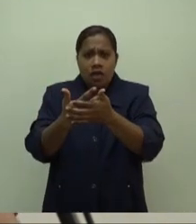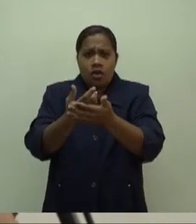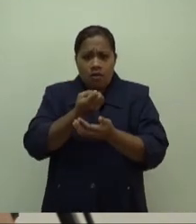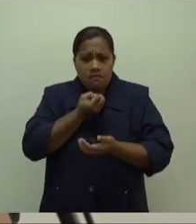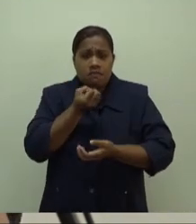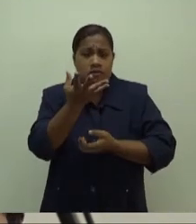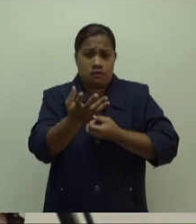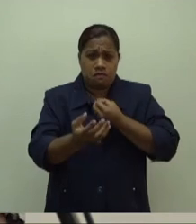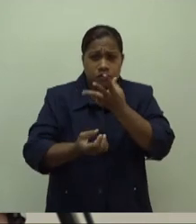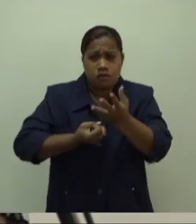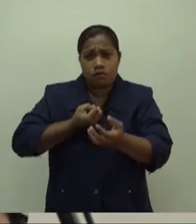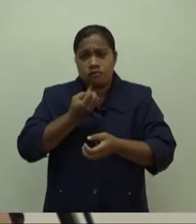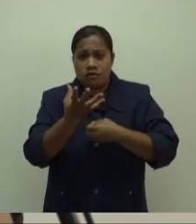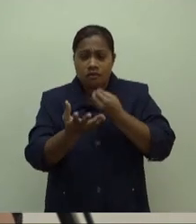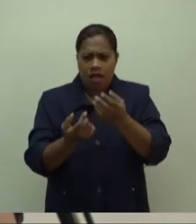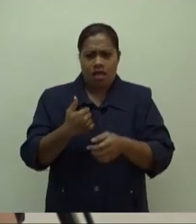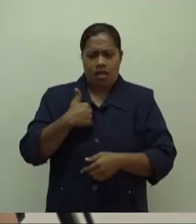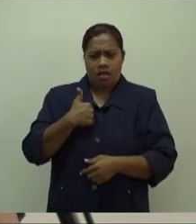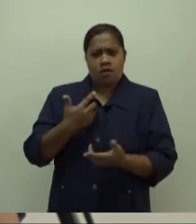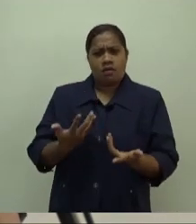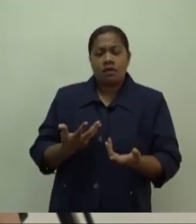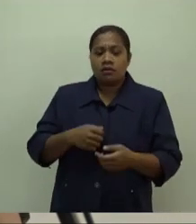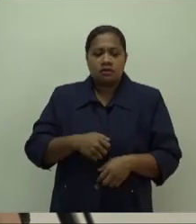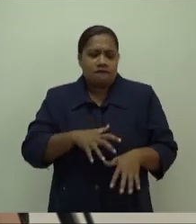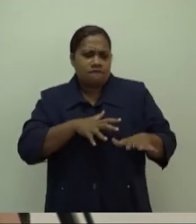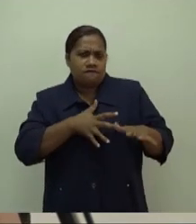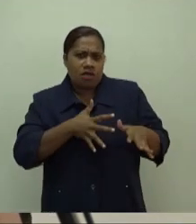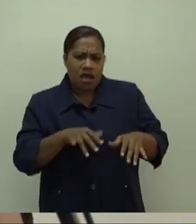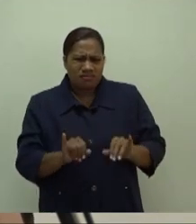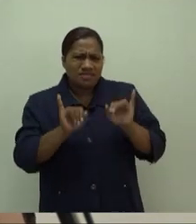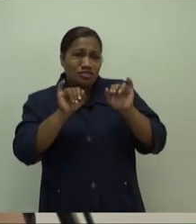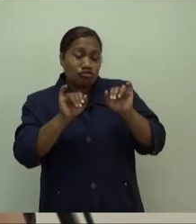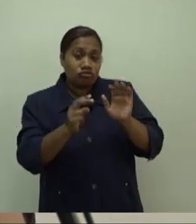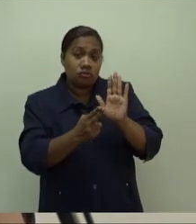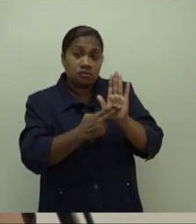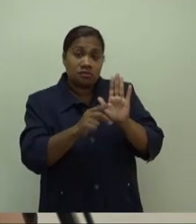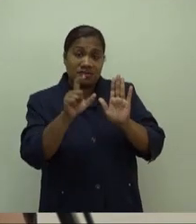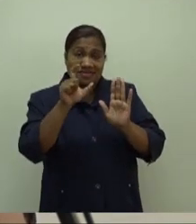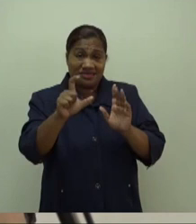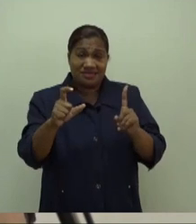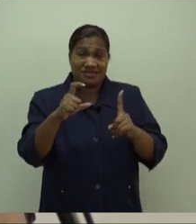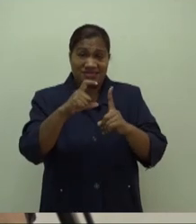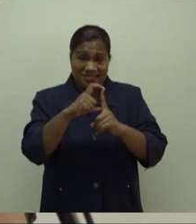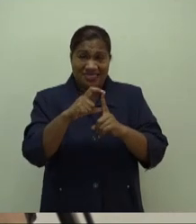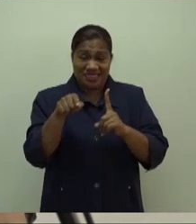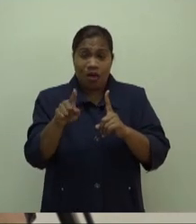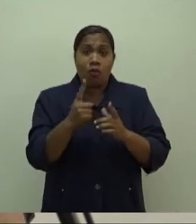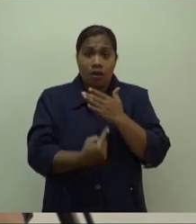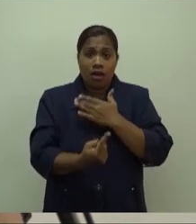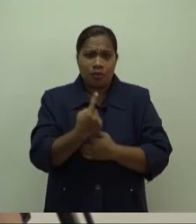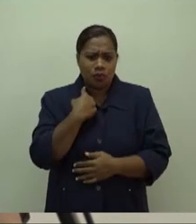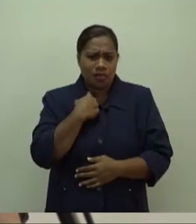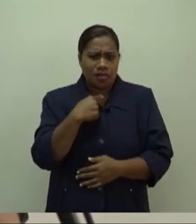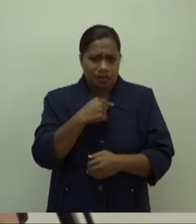I fear that this issue of NCDs, which is by far and away the number one killer of our people, has